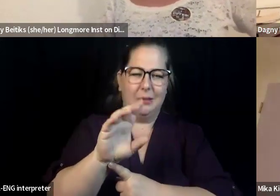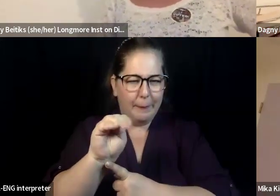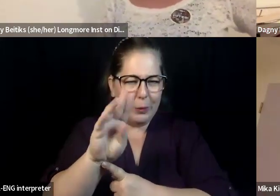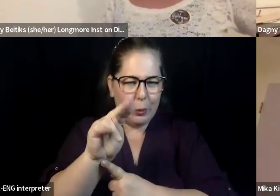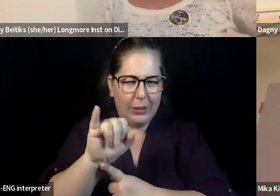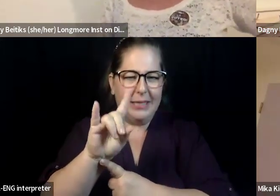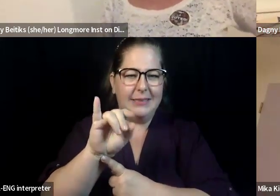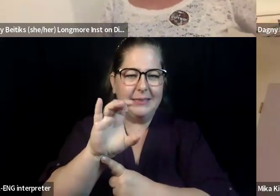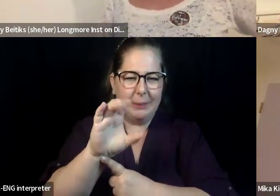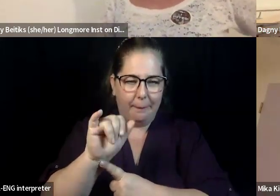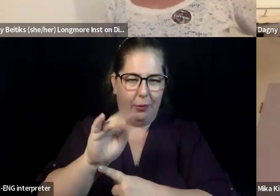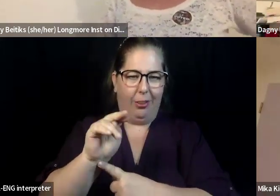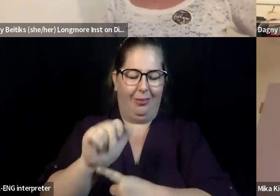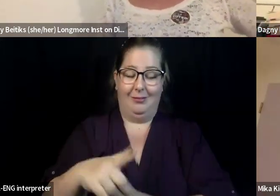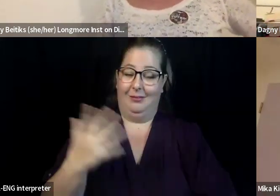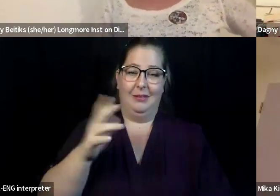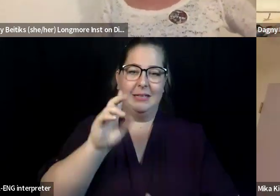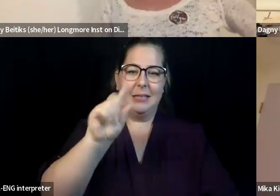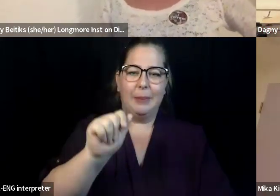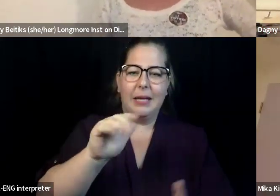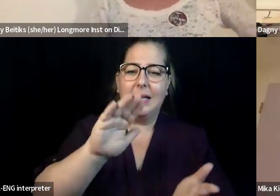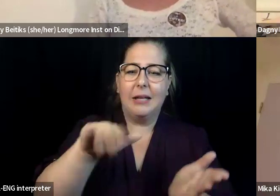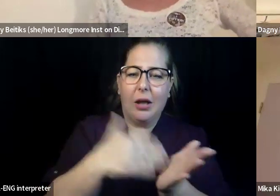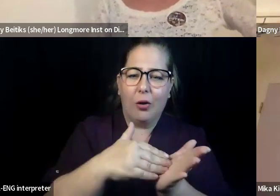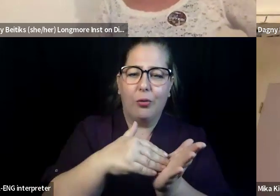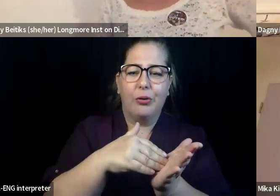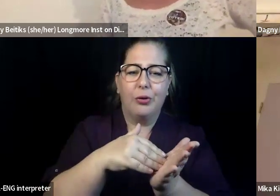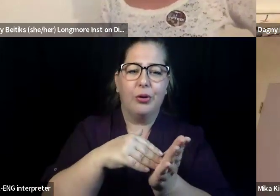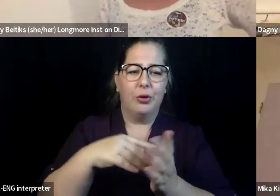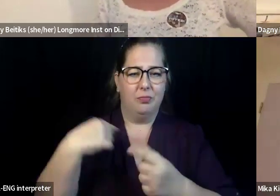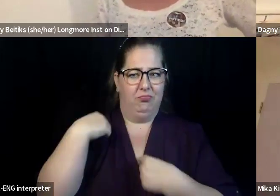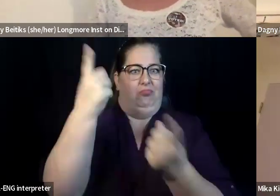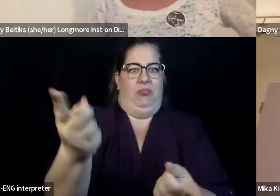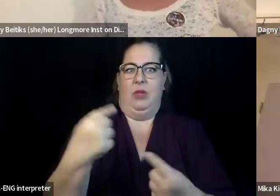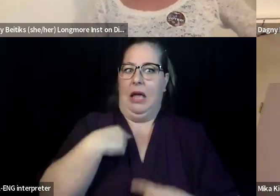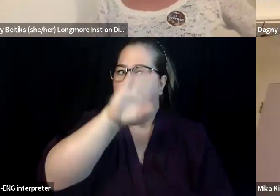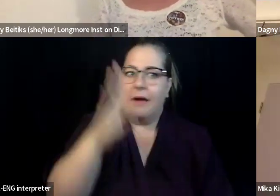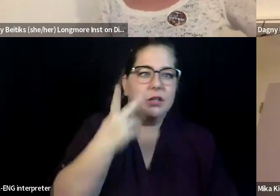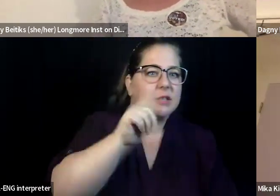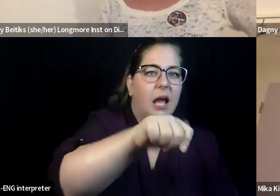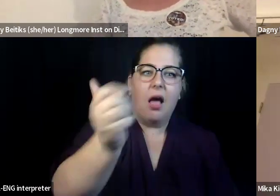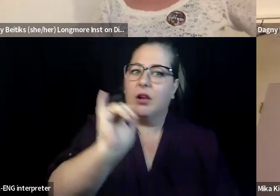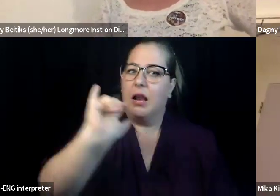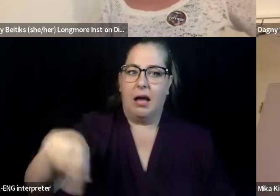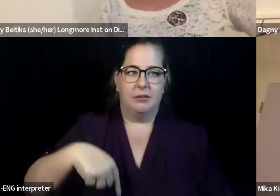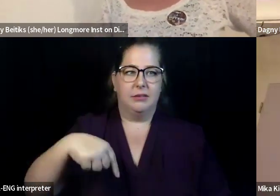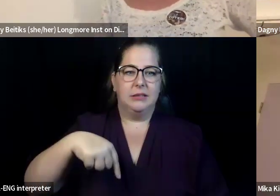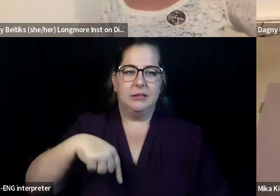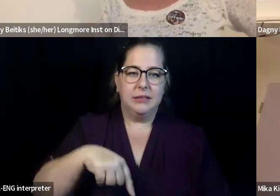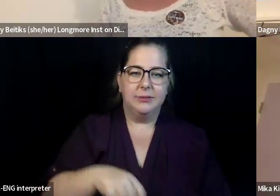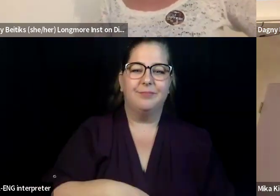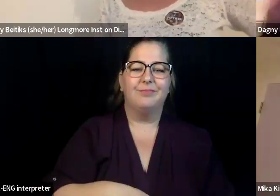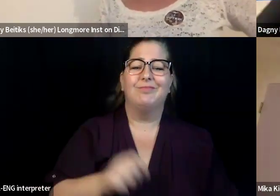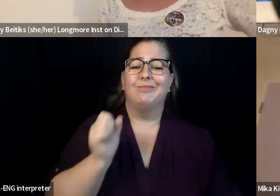We've done enough research that we're just claiming it, but, uh, I think it's true. And even as you say, Leroy, when we've been talking to people about it, we've